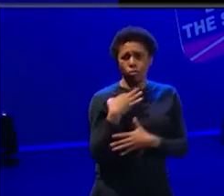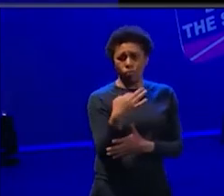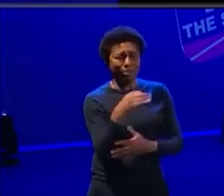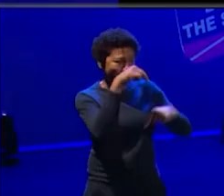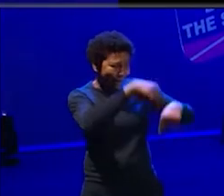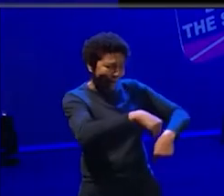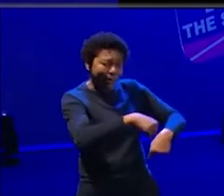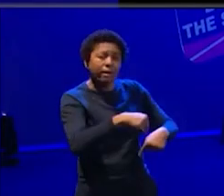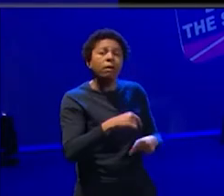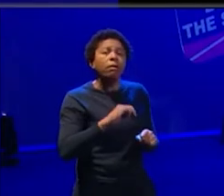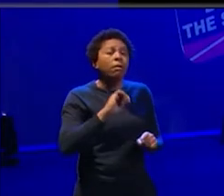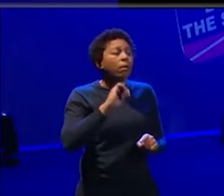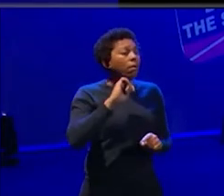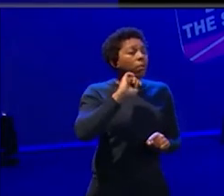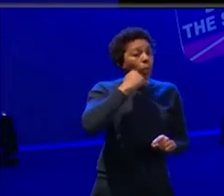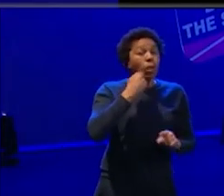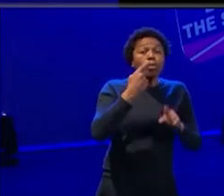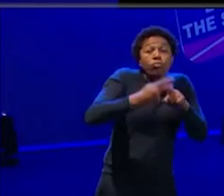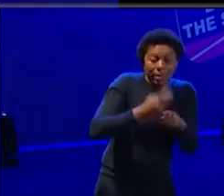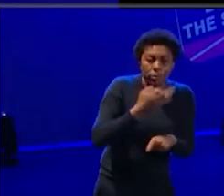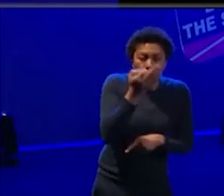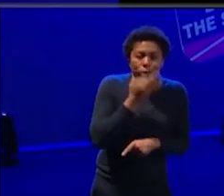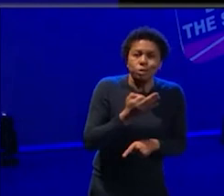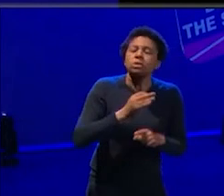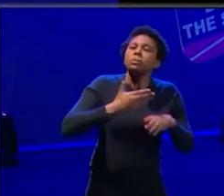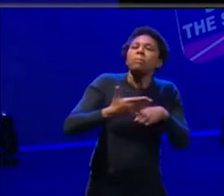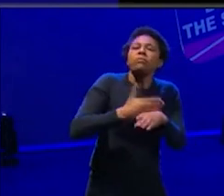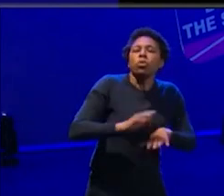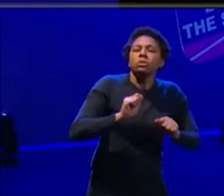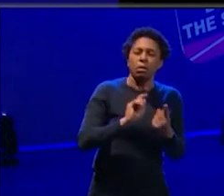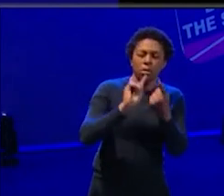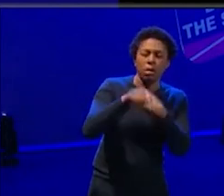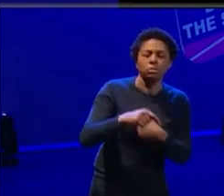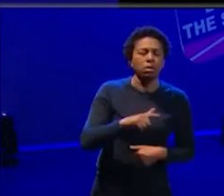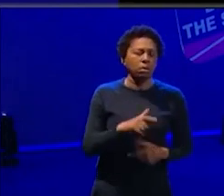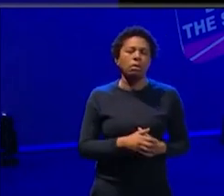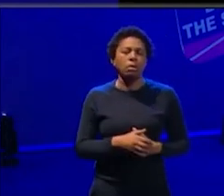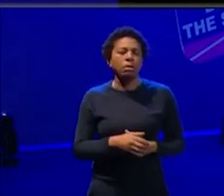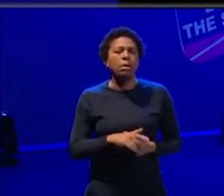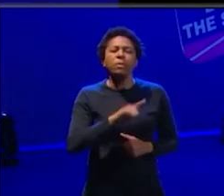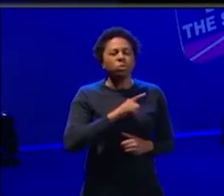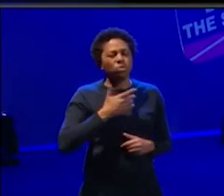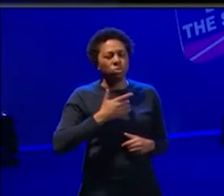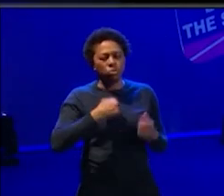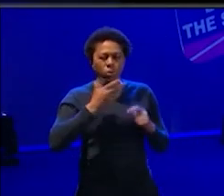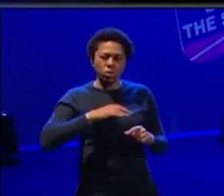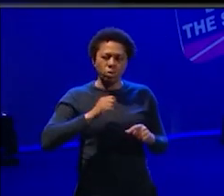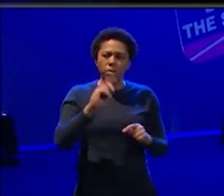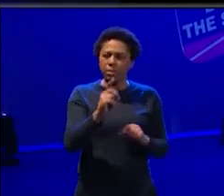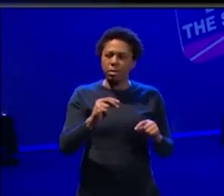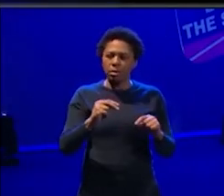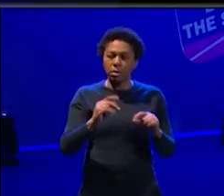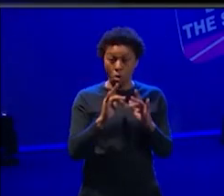can hear the question and so that everyone's involved. Um, so yeah, those hands better be coming up. I'm expecting them. Someone please.